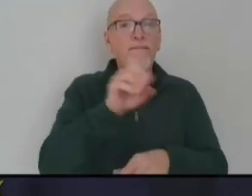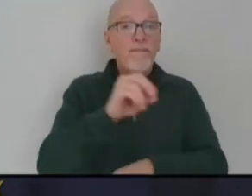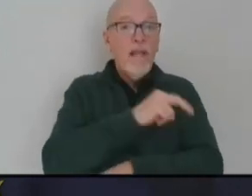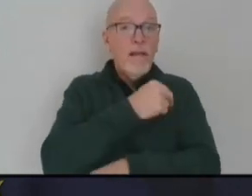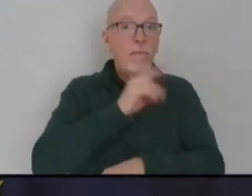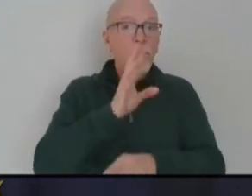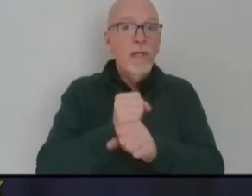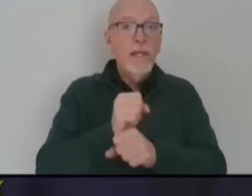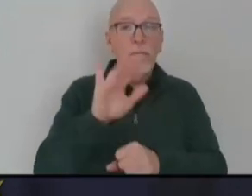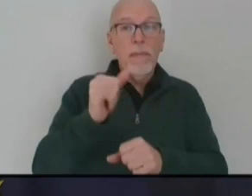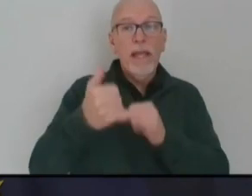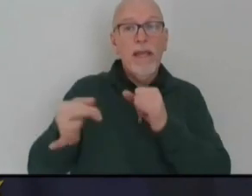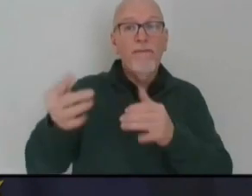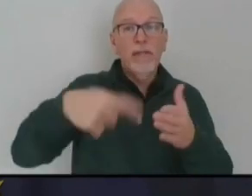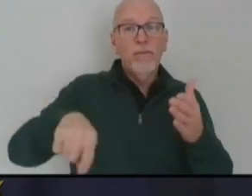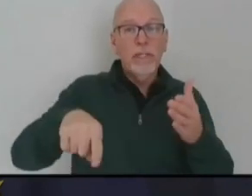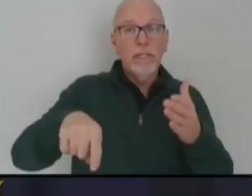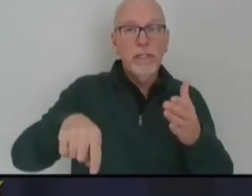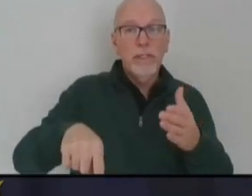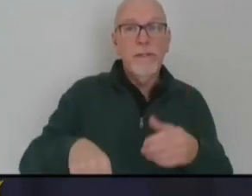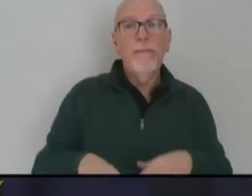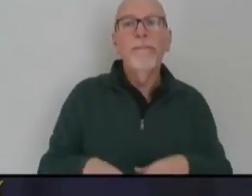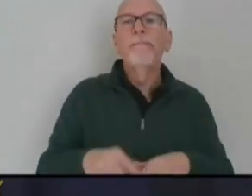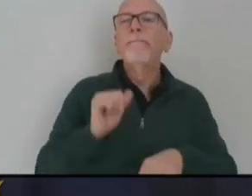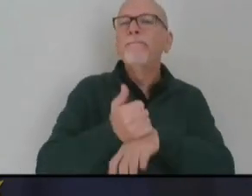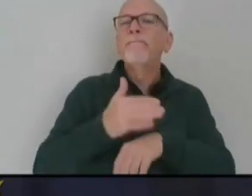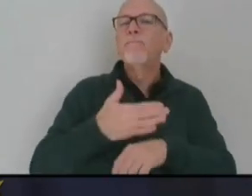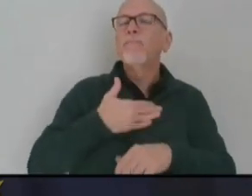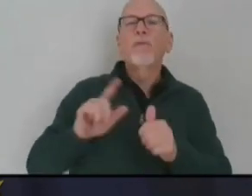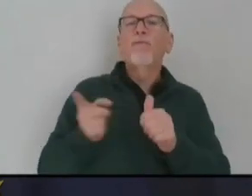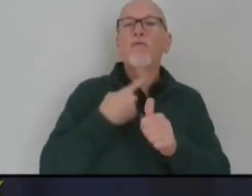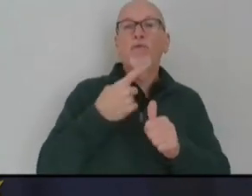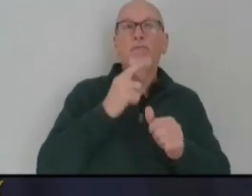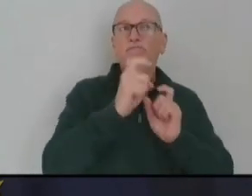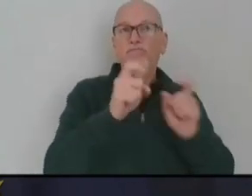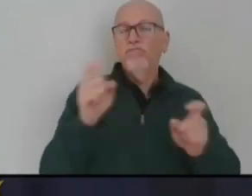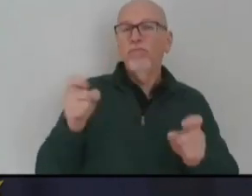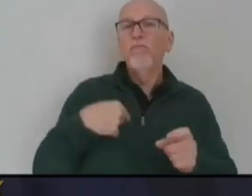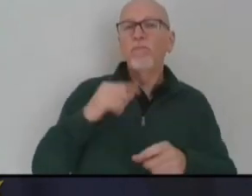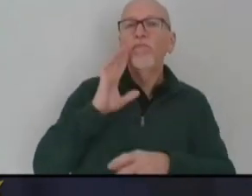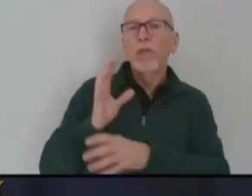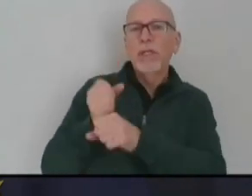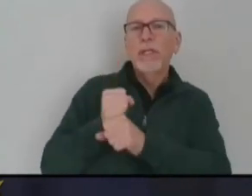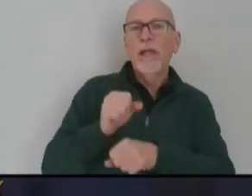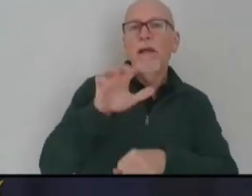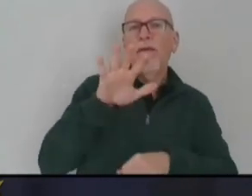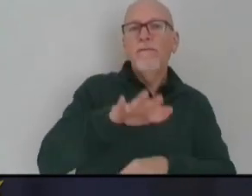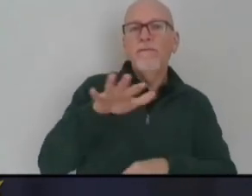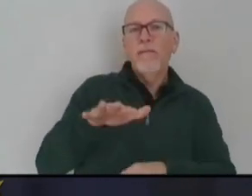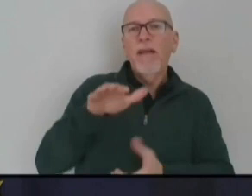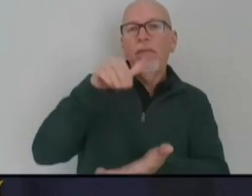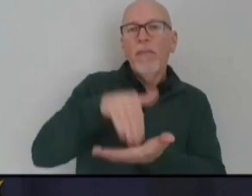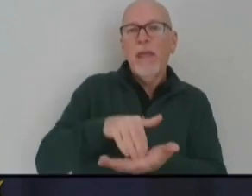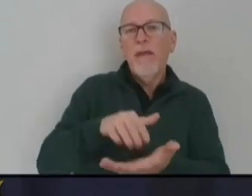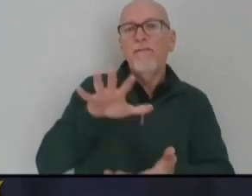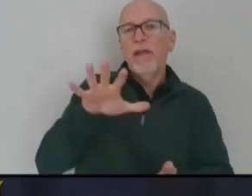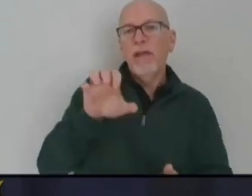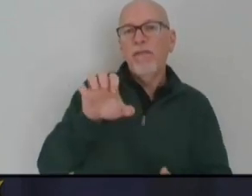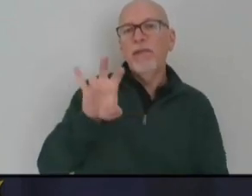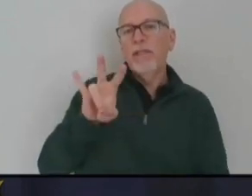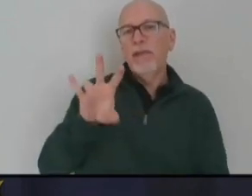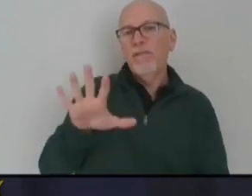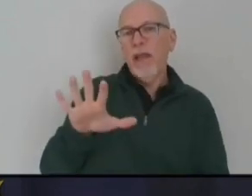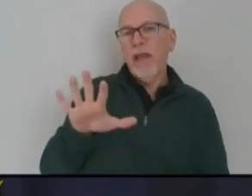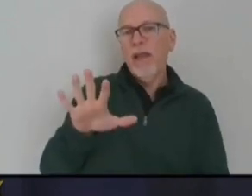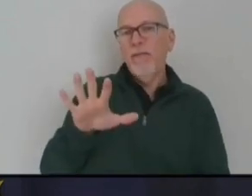the end of next week. Based on our initial allocation, we will receive 55,575 doses